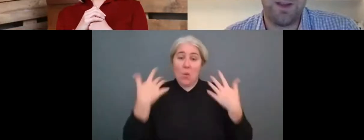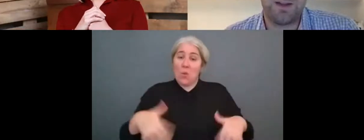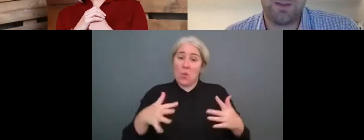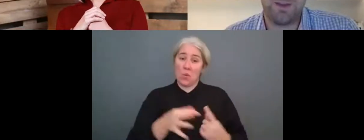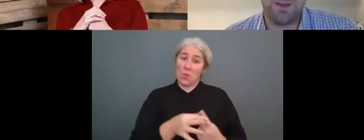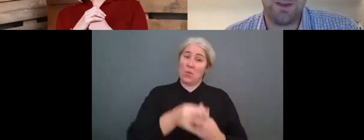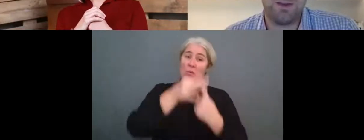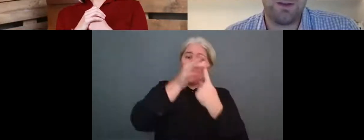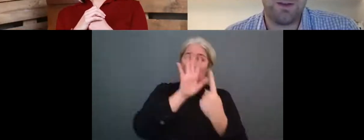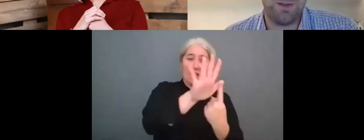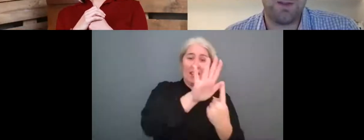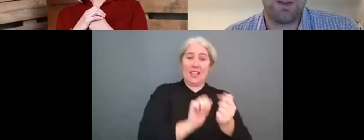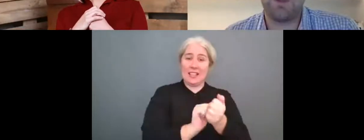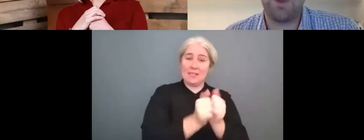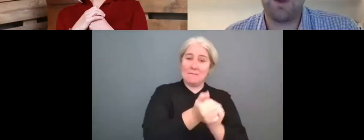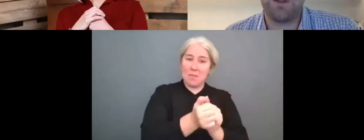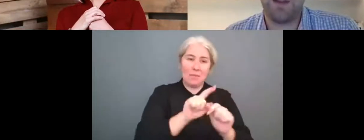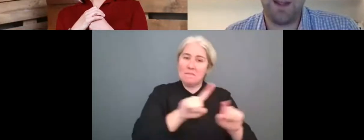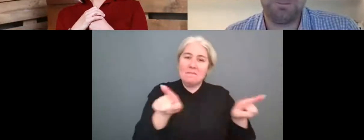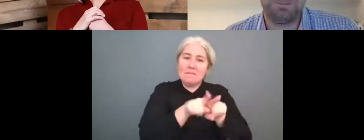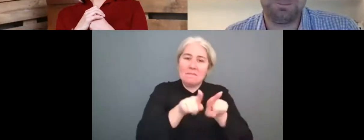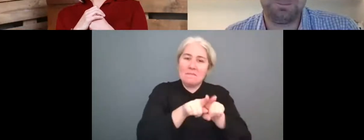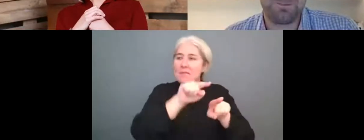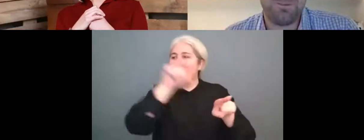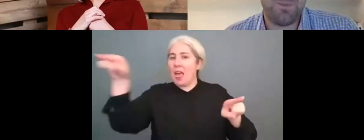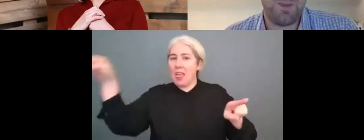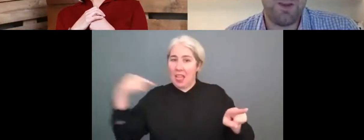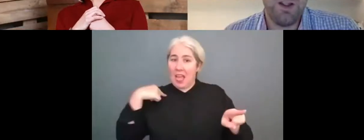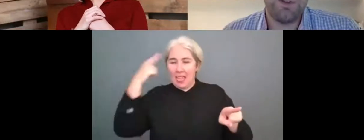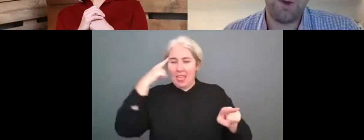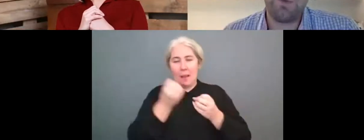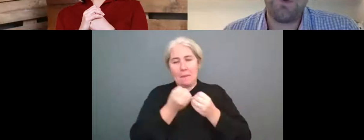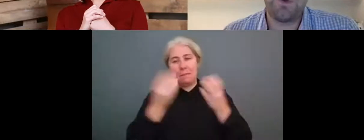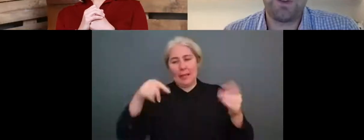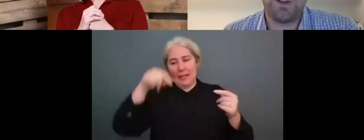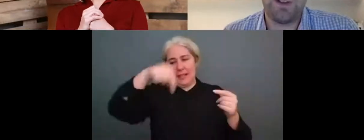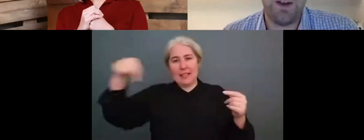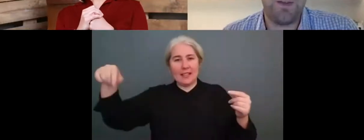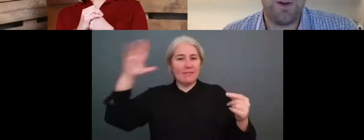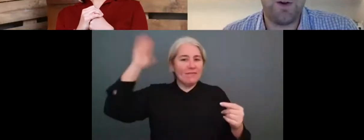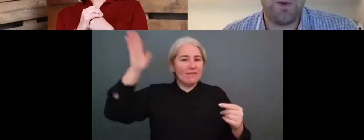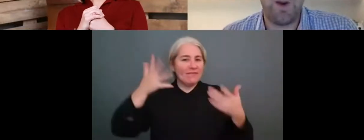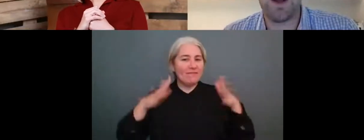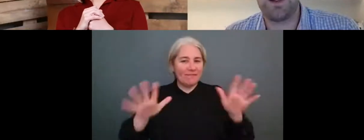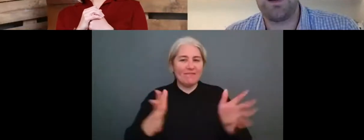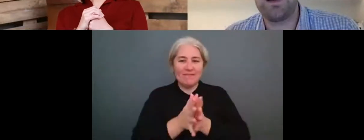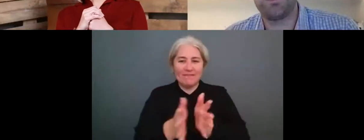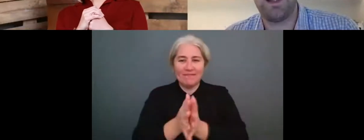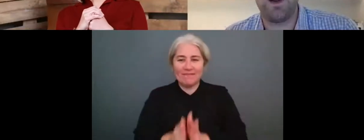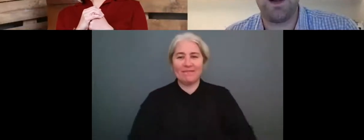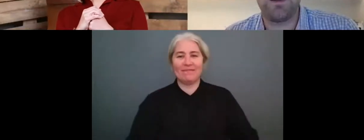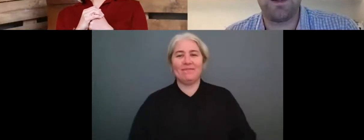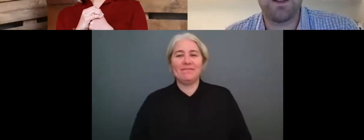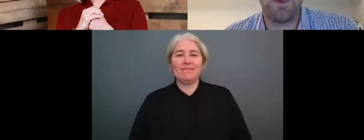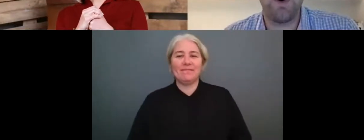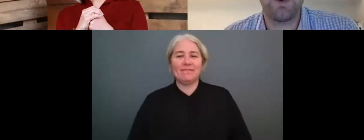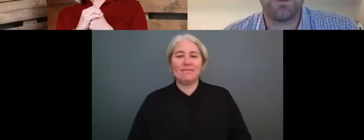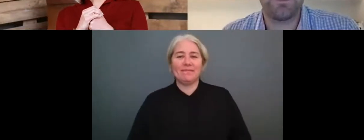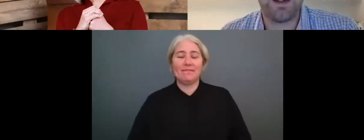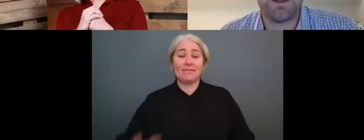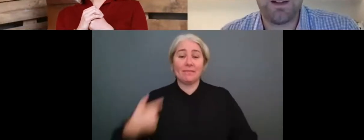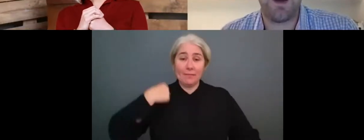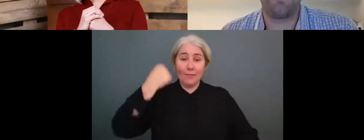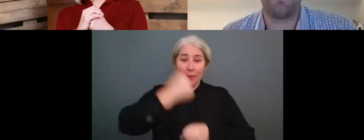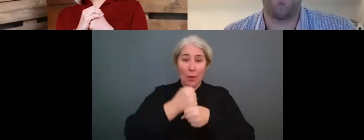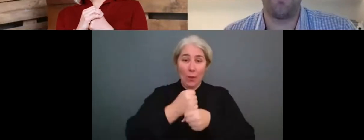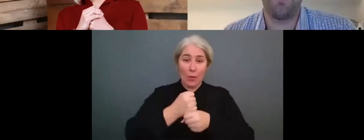sport. And that's something that that's been touched upon today. So I've been fortunate enough to work in the sustainability and sports